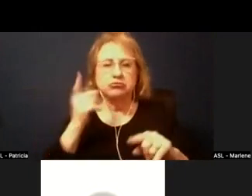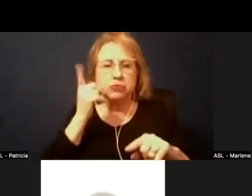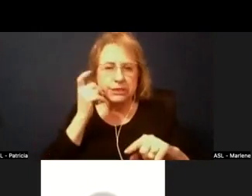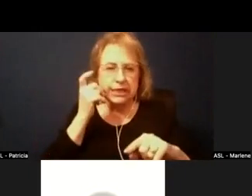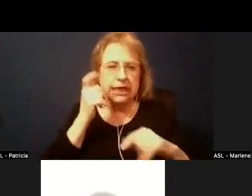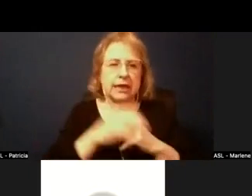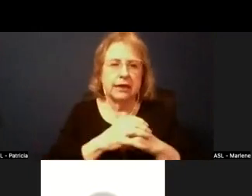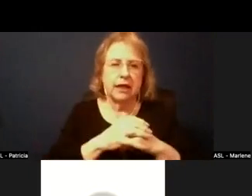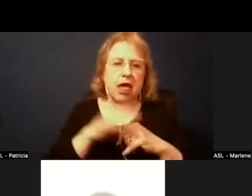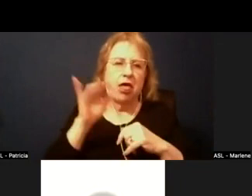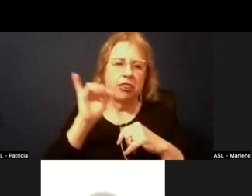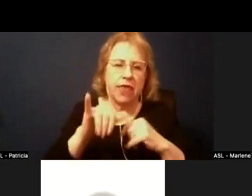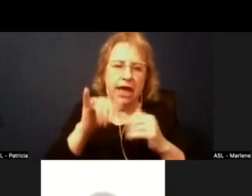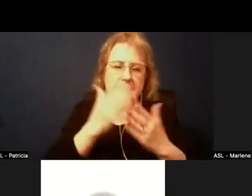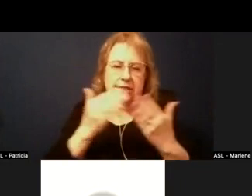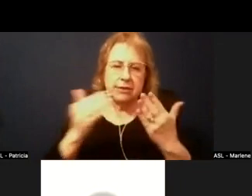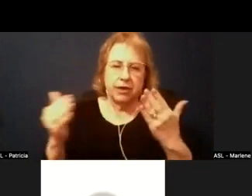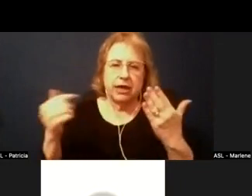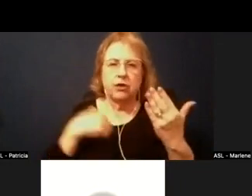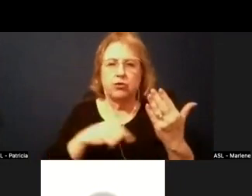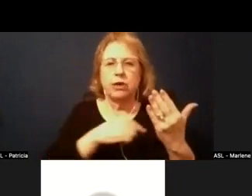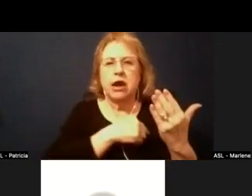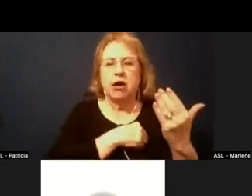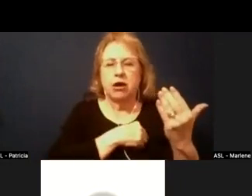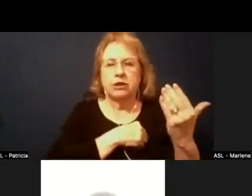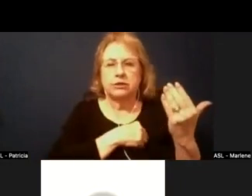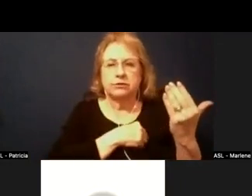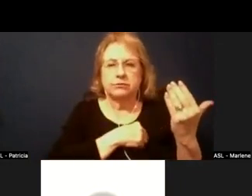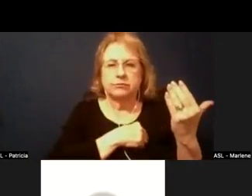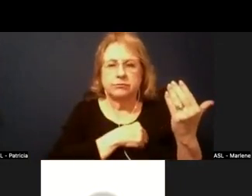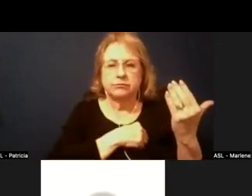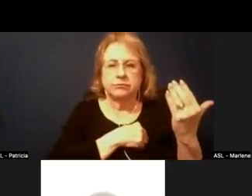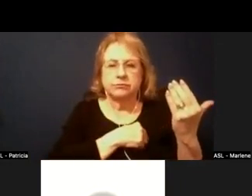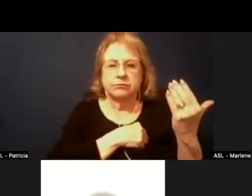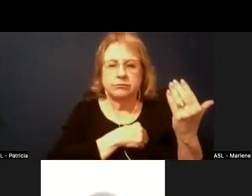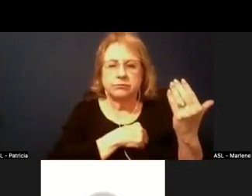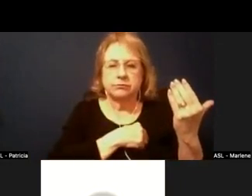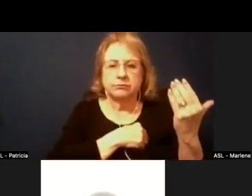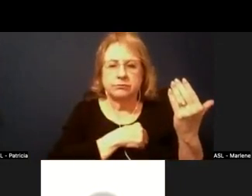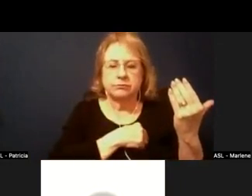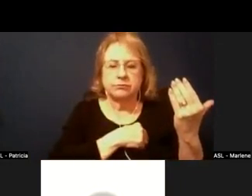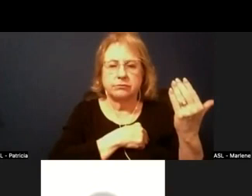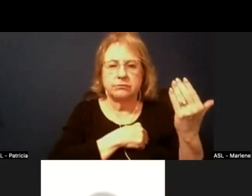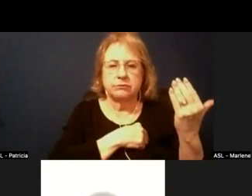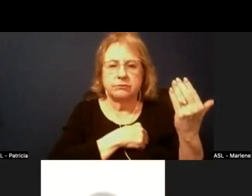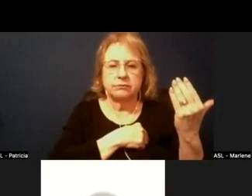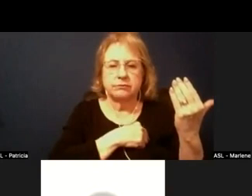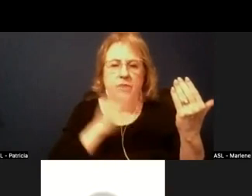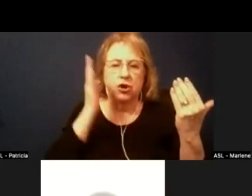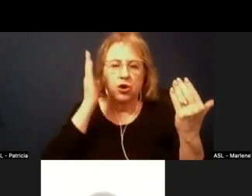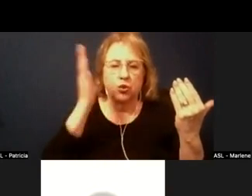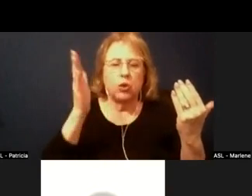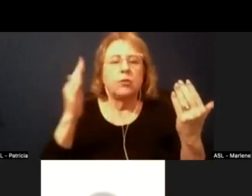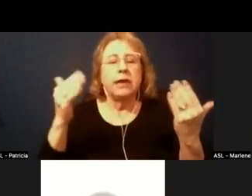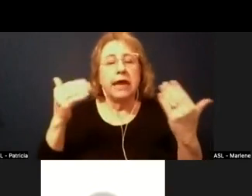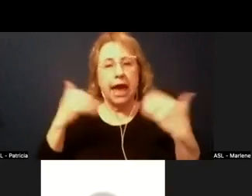that is something that we are, you know, going to be spending more